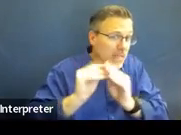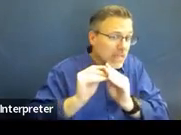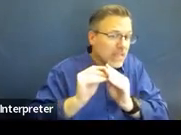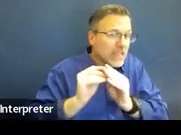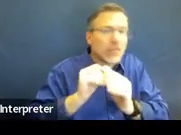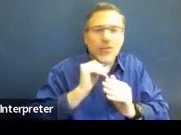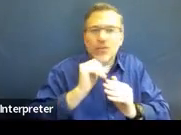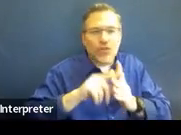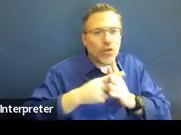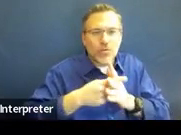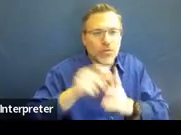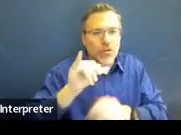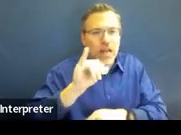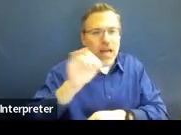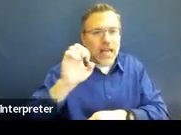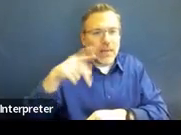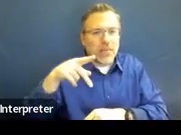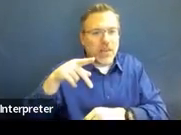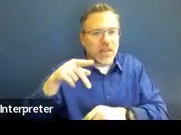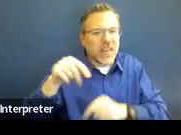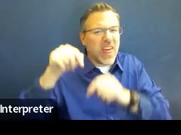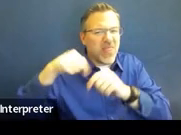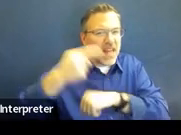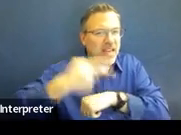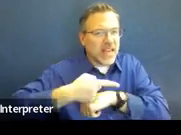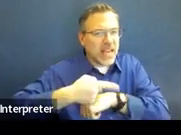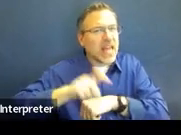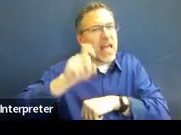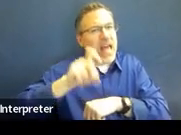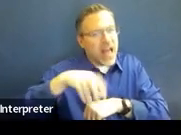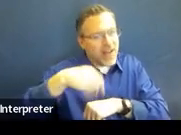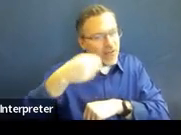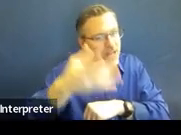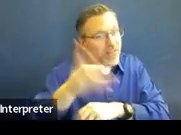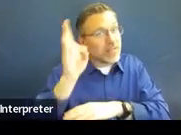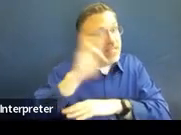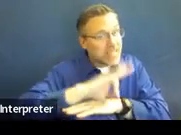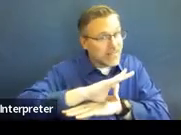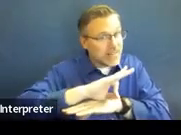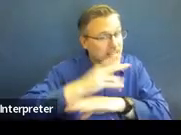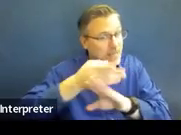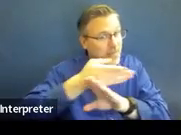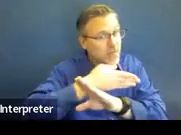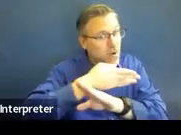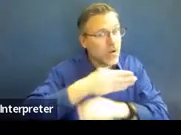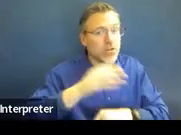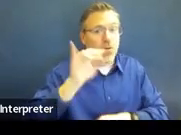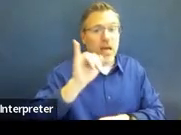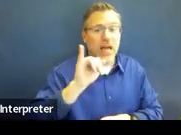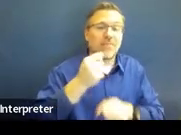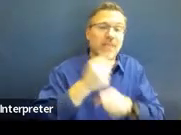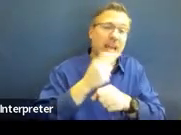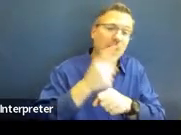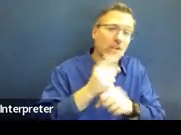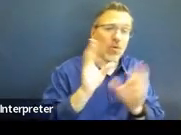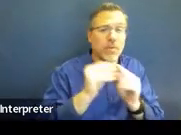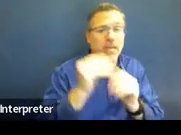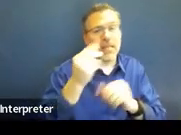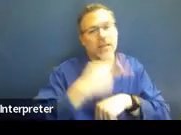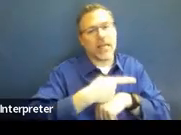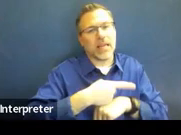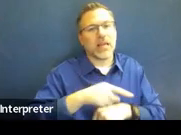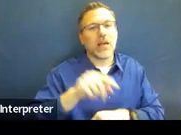IEP right then. You need to give them that seven days notice. So your annual meeting date, like let's say 1-6-23.